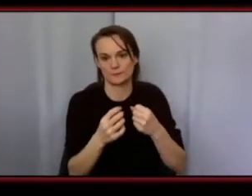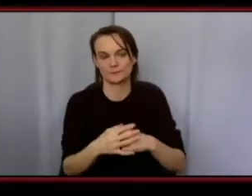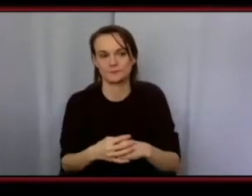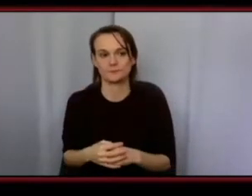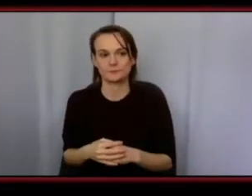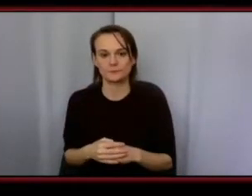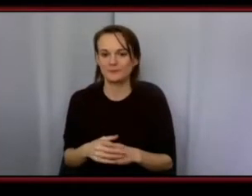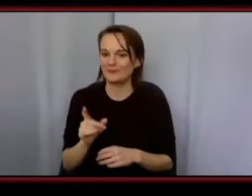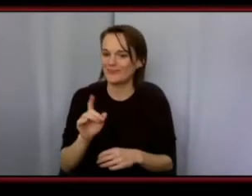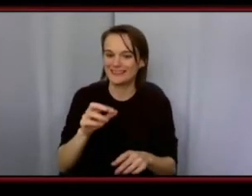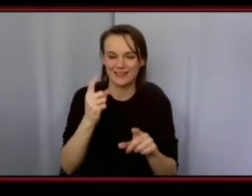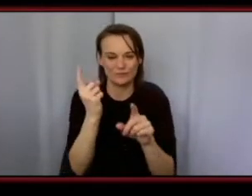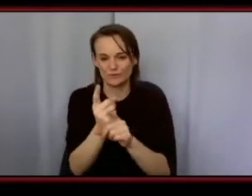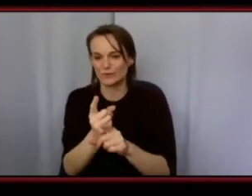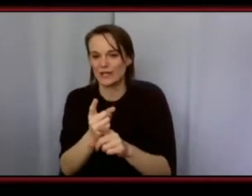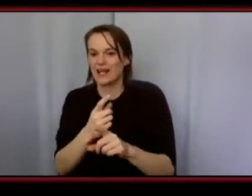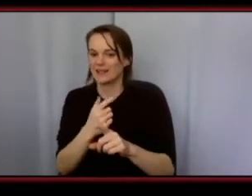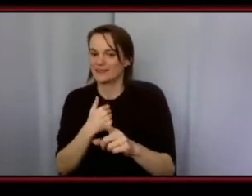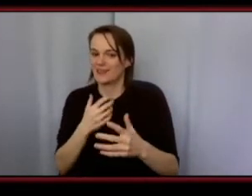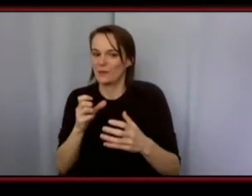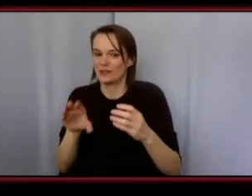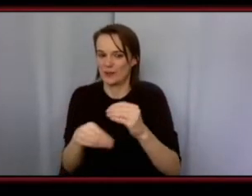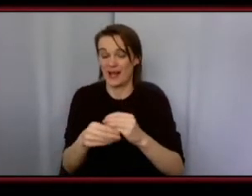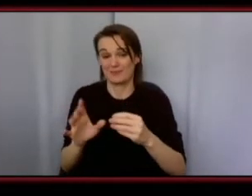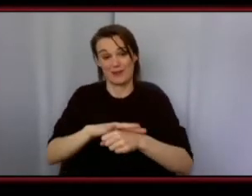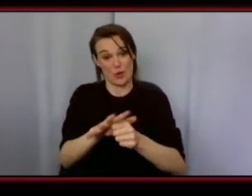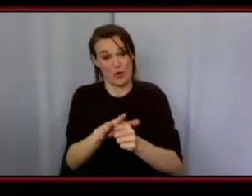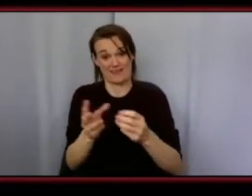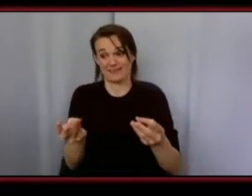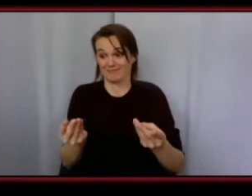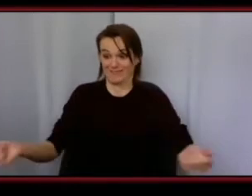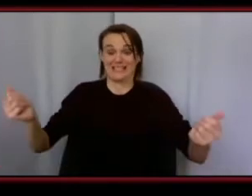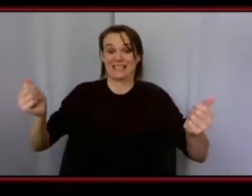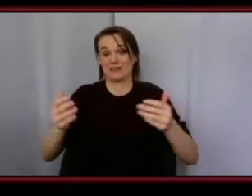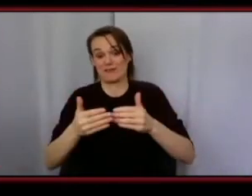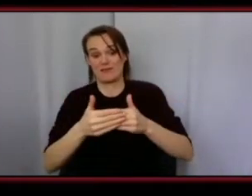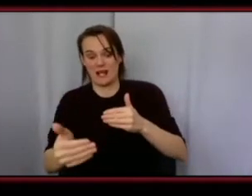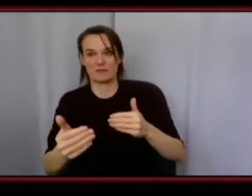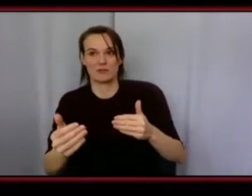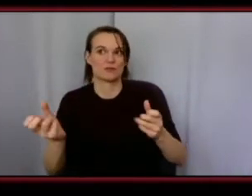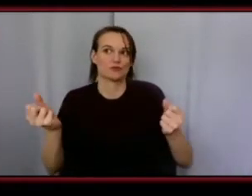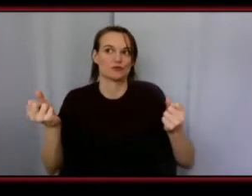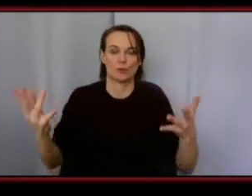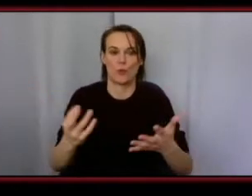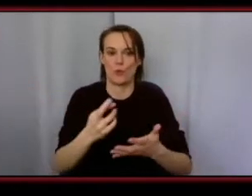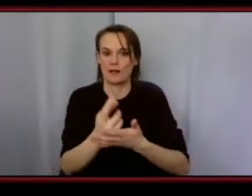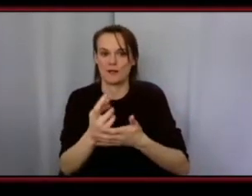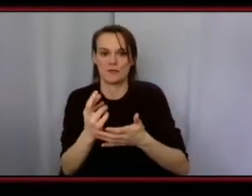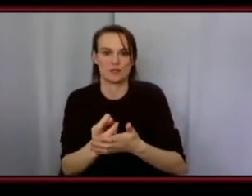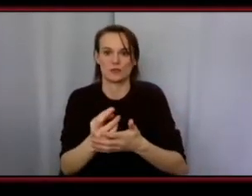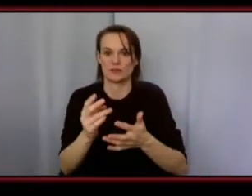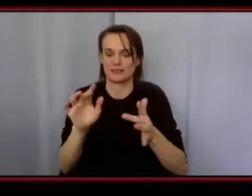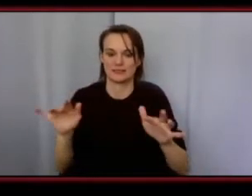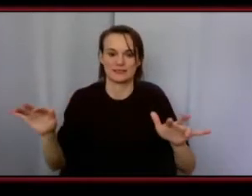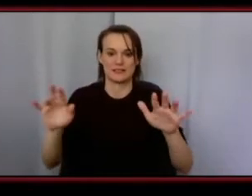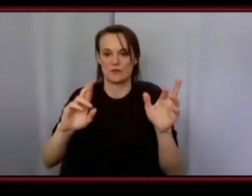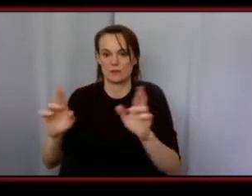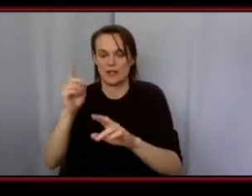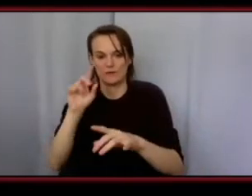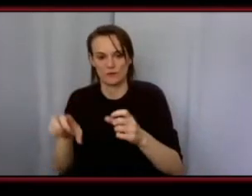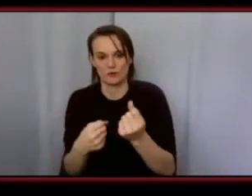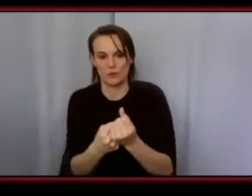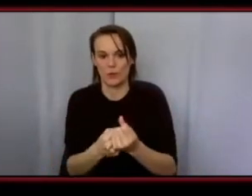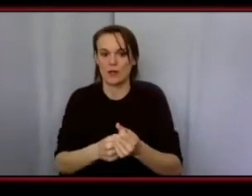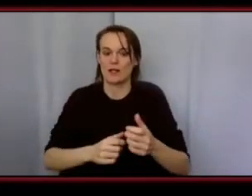and i was actually going to bring that up too because you know post-covid there's going to be a lot of great resources out there to support small and medium-sized